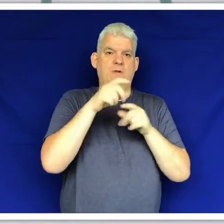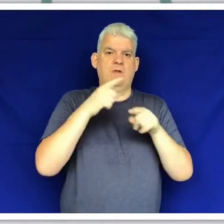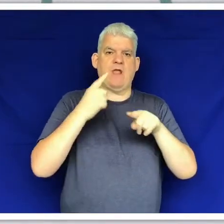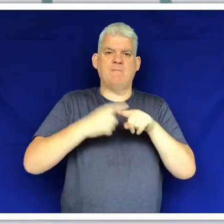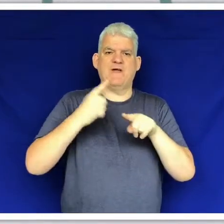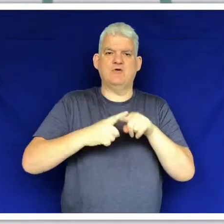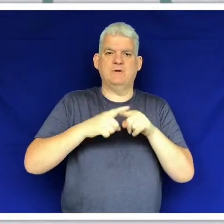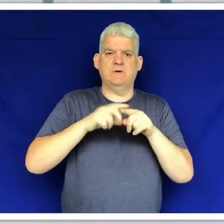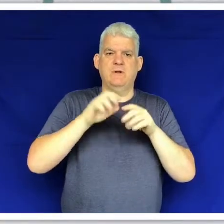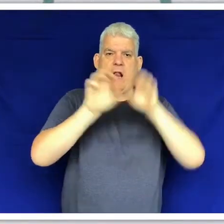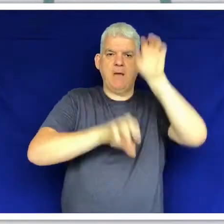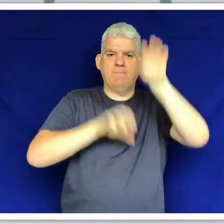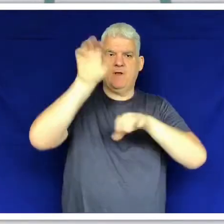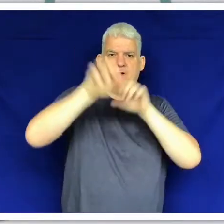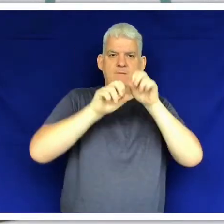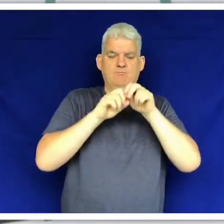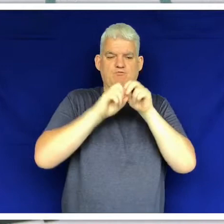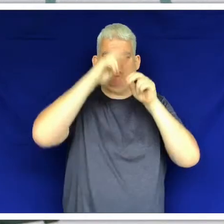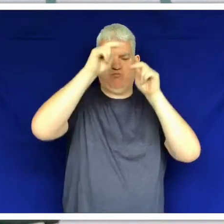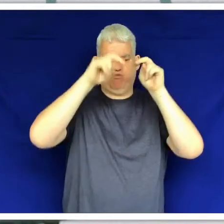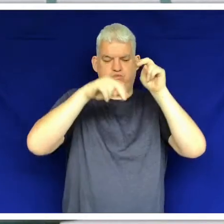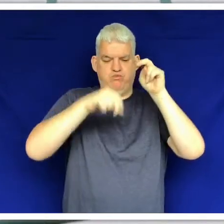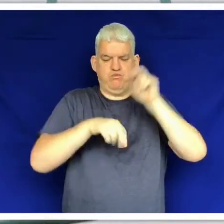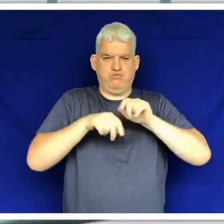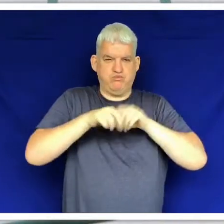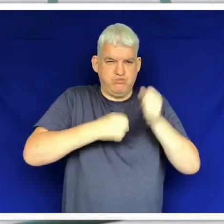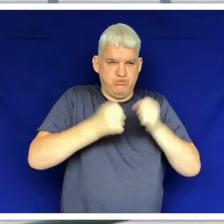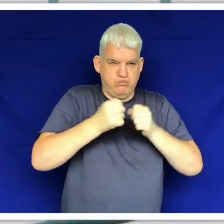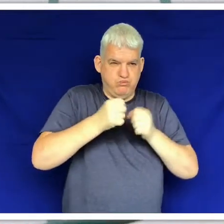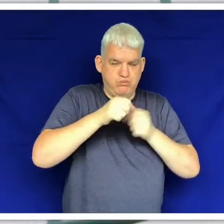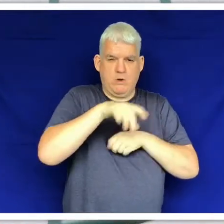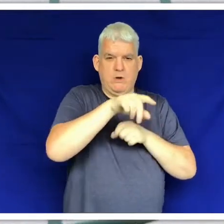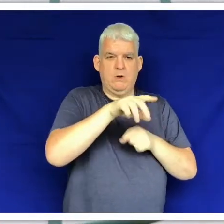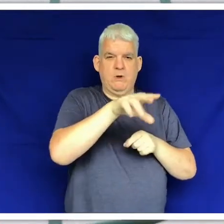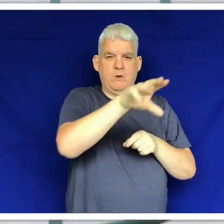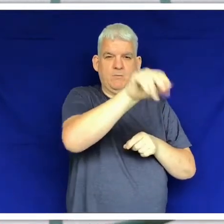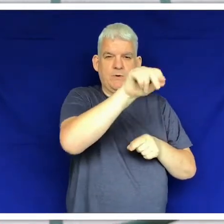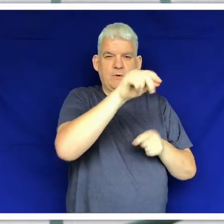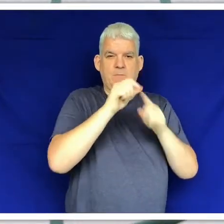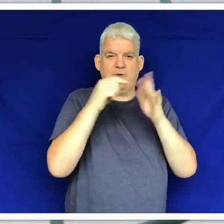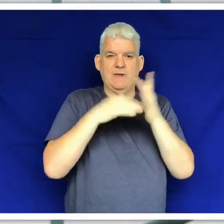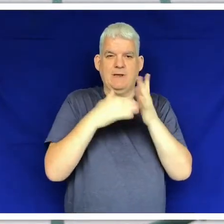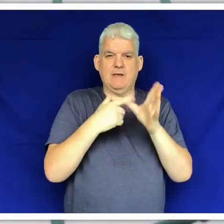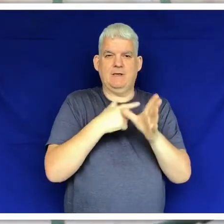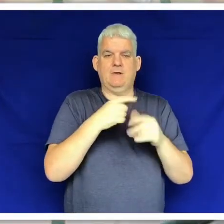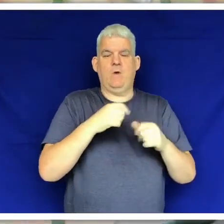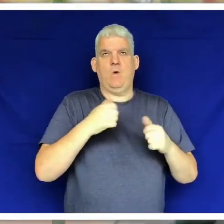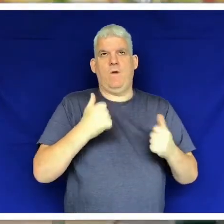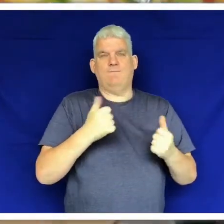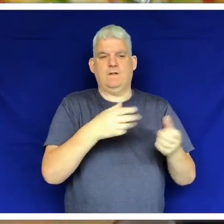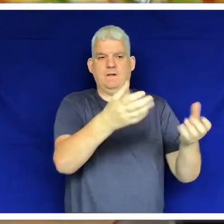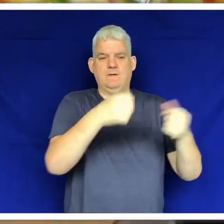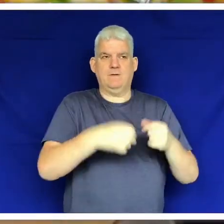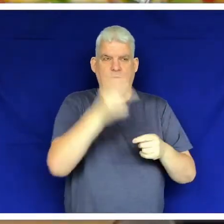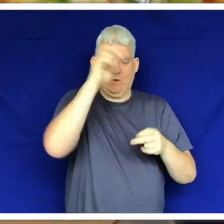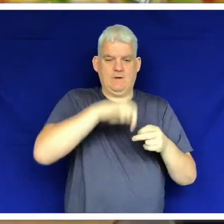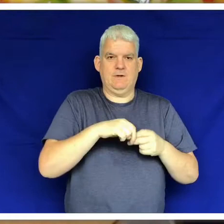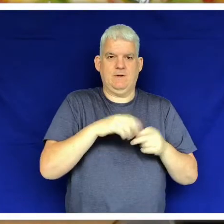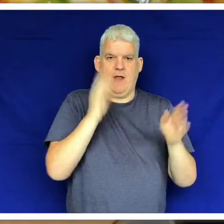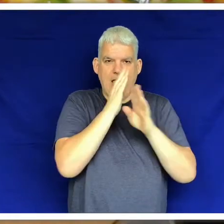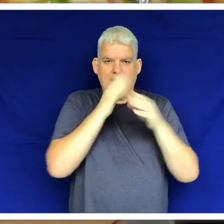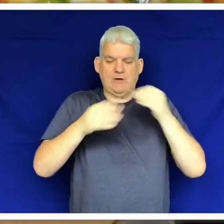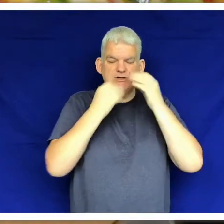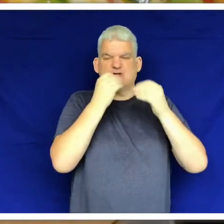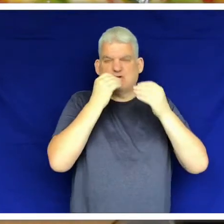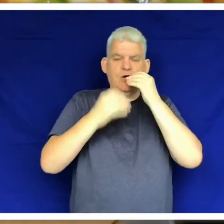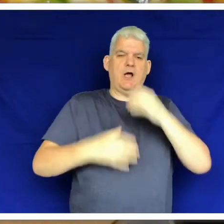down the emergency fire escape, ran across the road, bought some pizzas and brought them back. We were really thankful for this. We